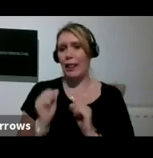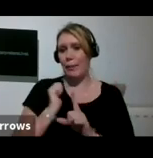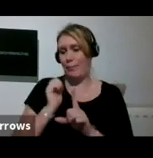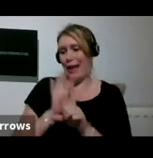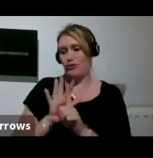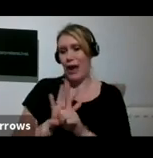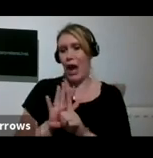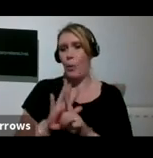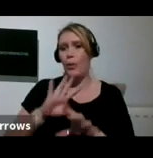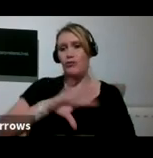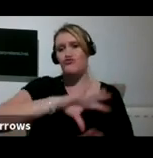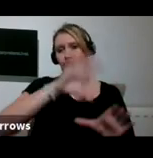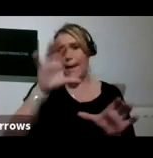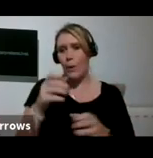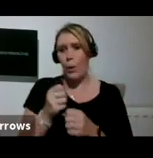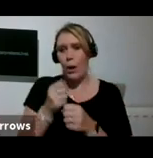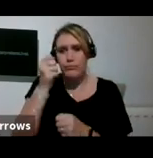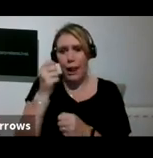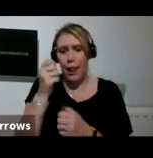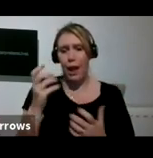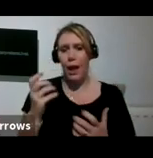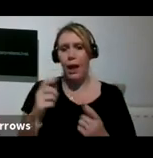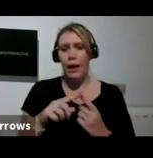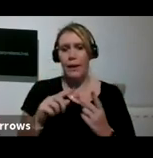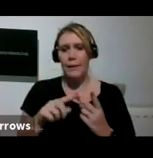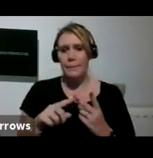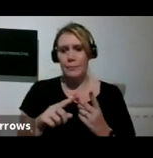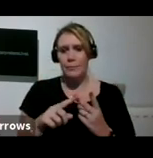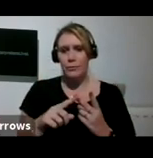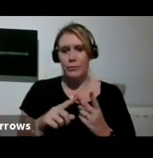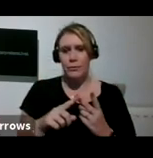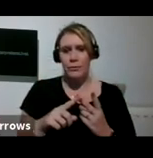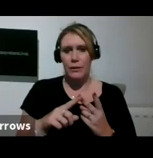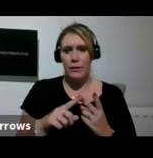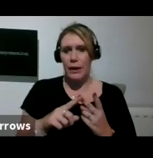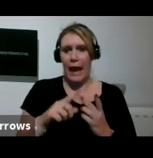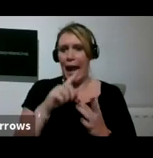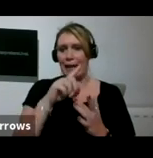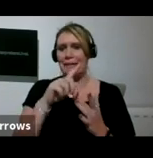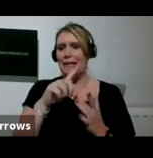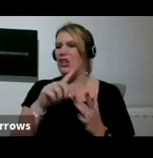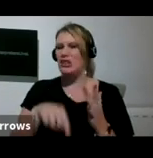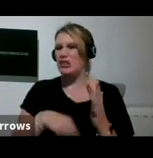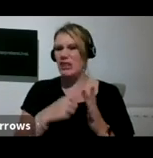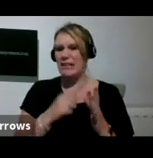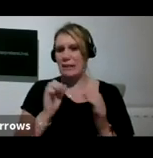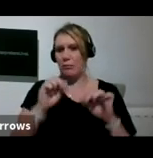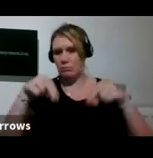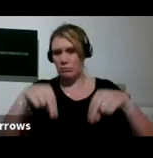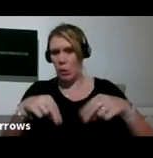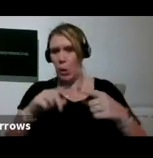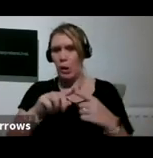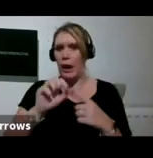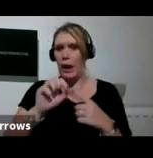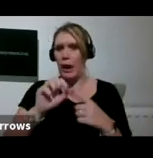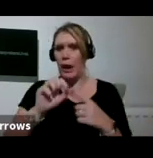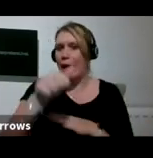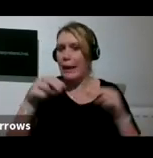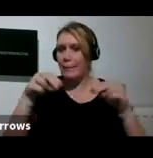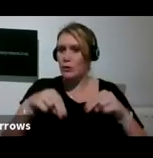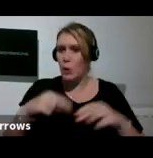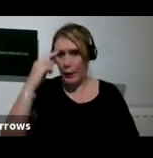And Jessica Maipodenko with a rawhide bone in her chops. And me in the front with a neighbour's dog called Flute.